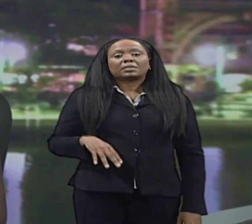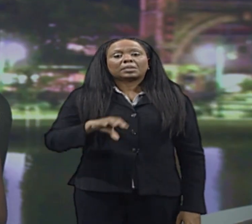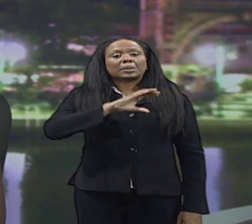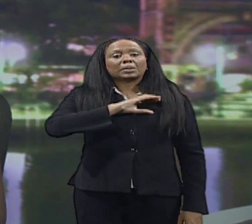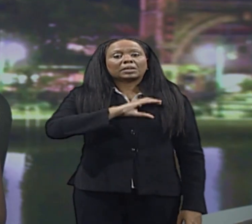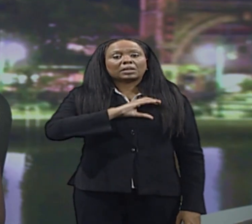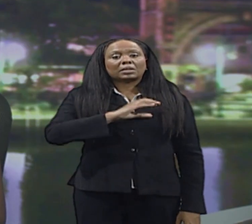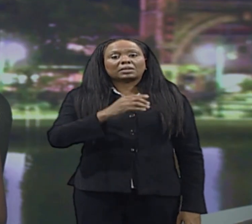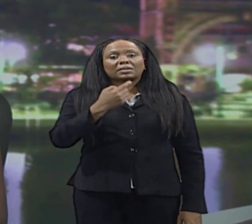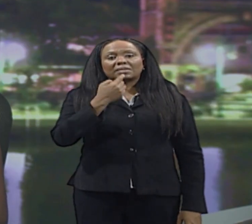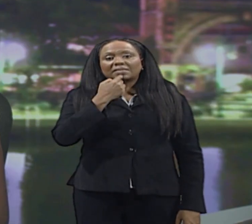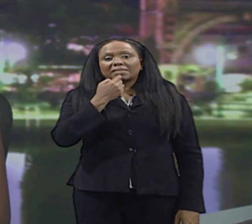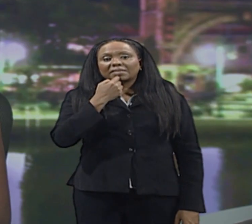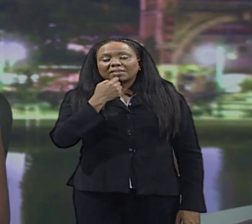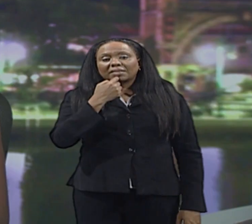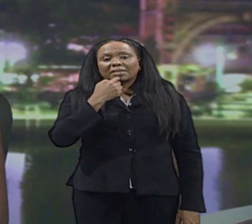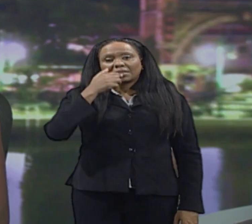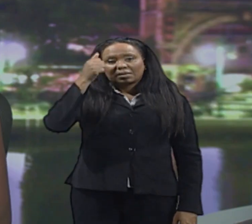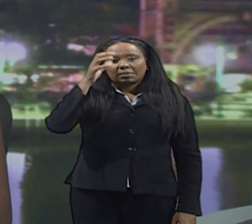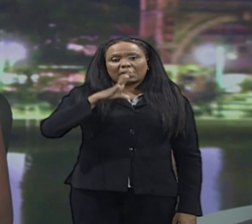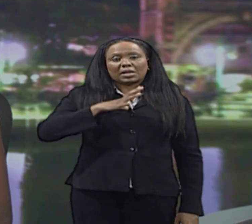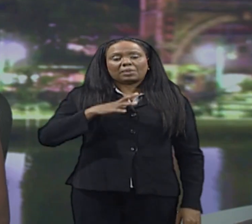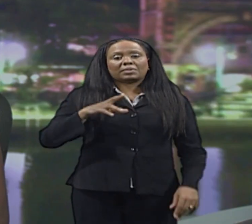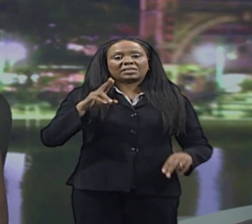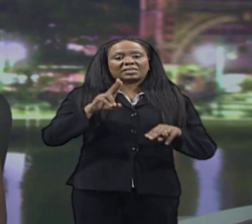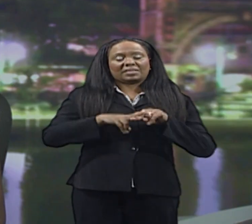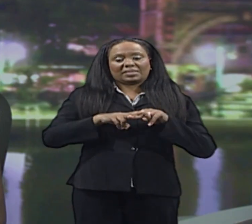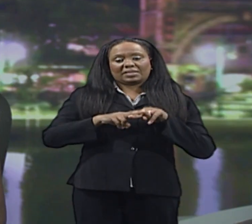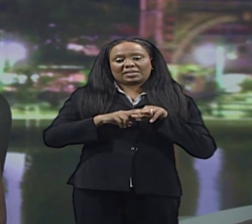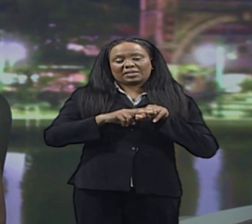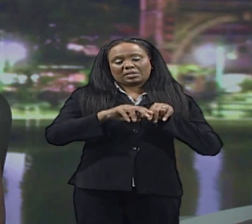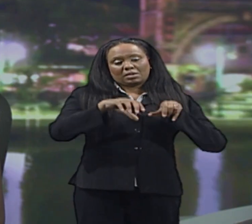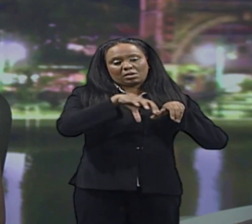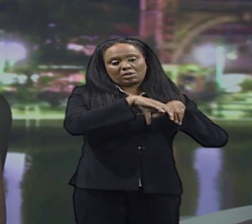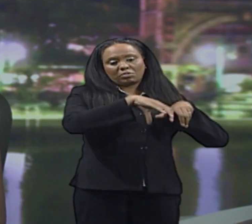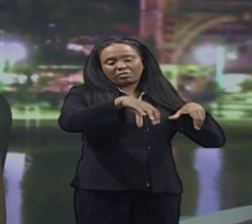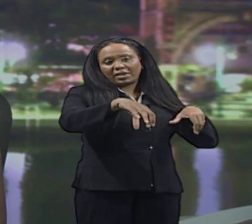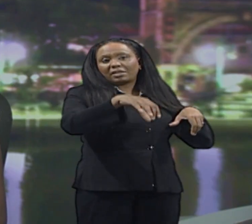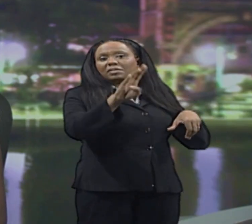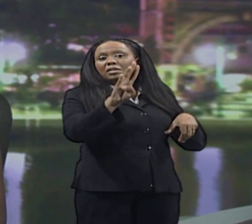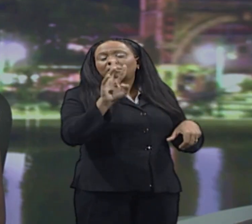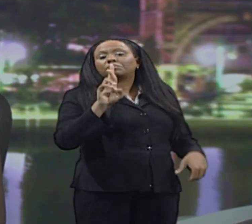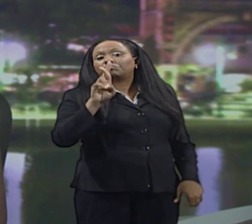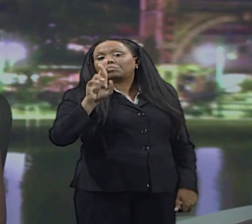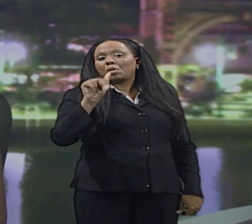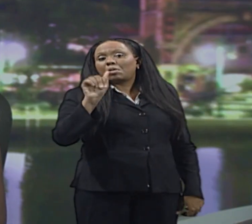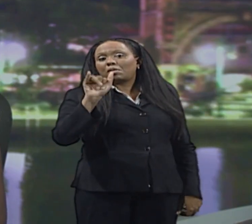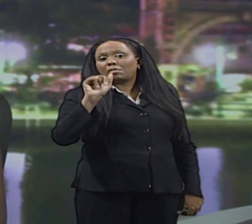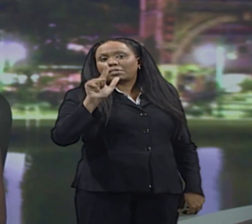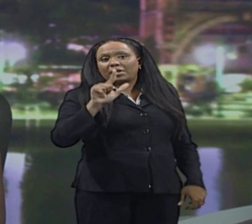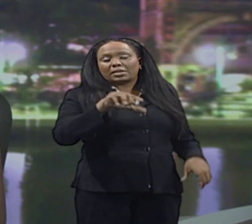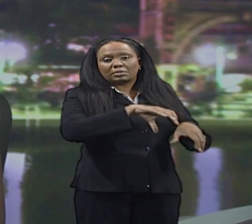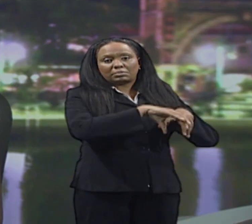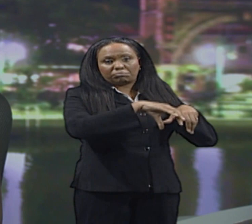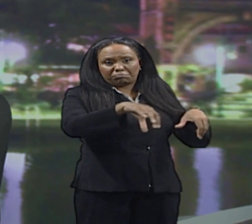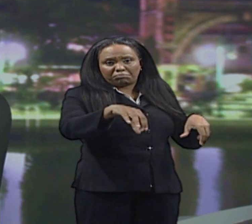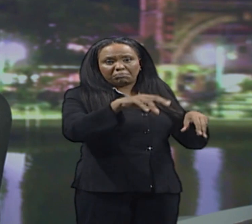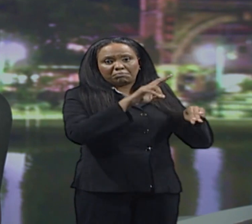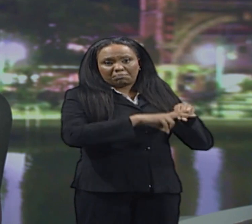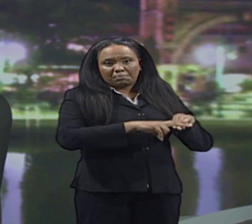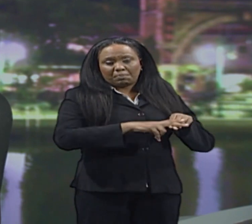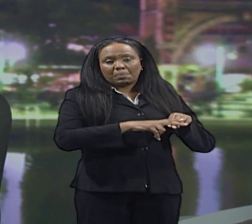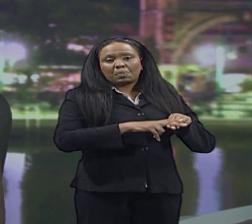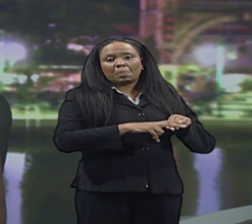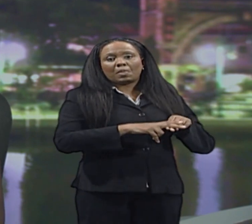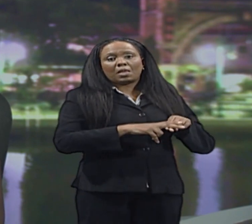Ken Ford of Ellerton in the same parish. Now, according to police, Baino was reportedly sitting on the railing on the right